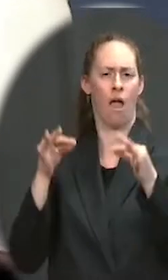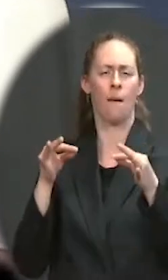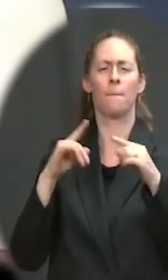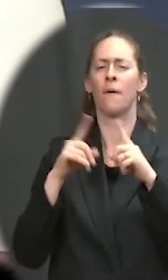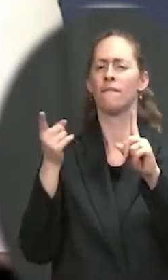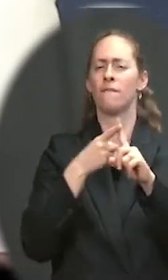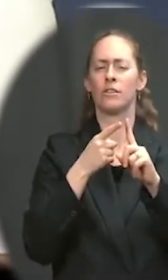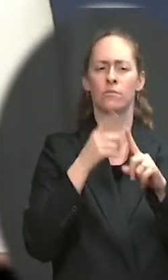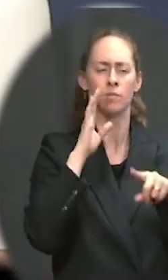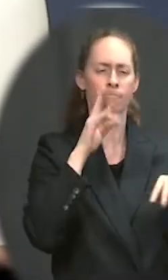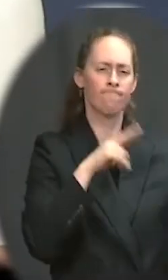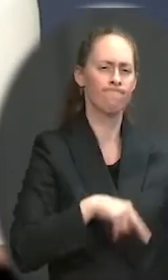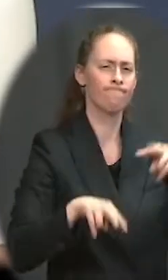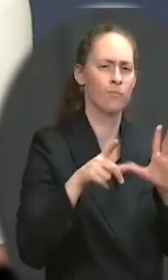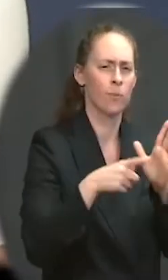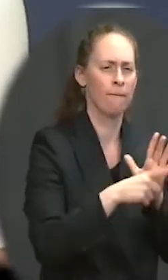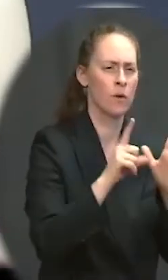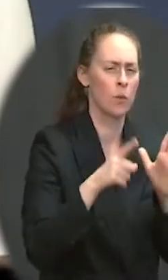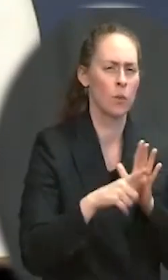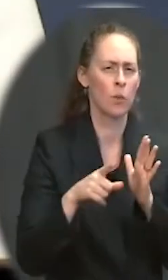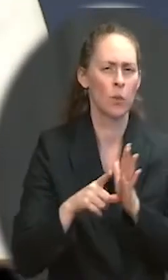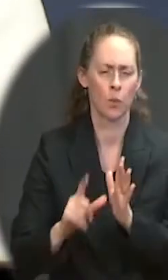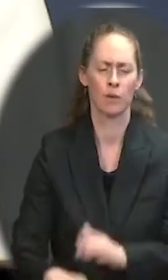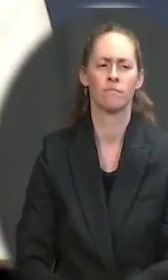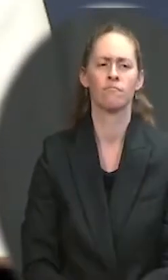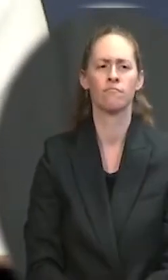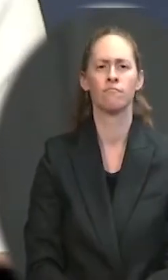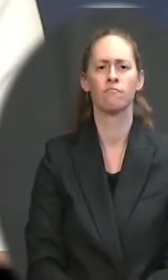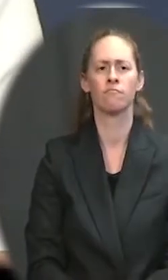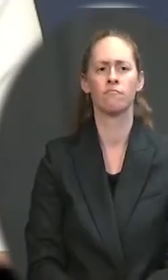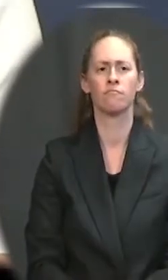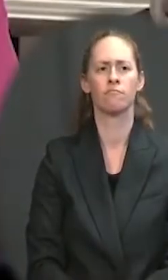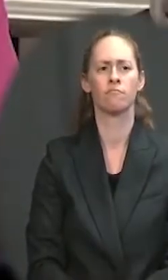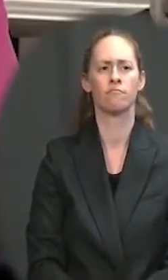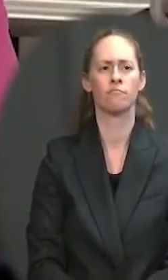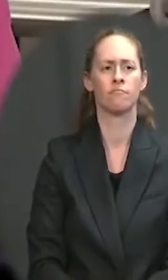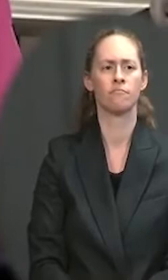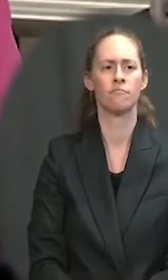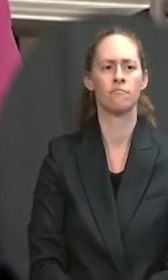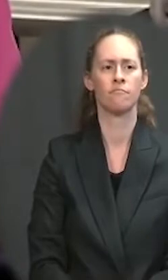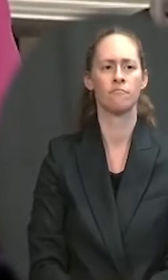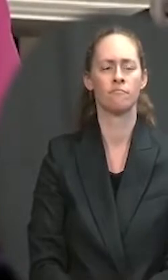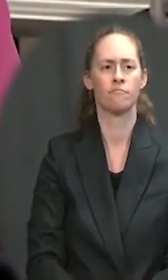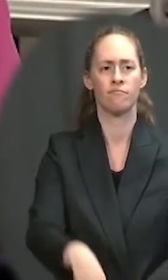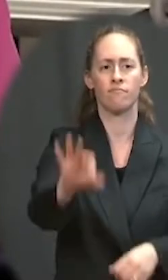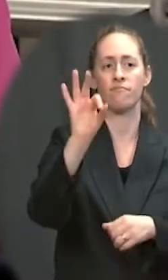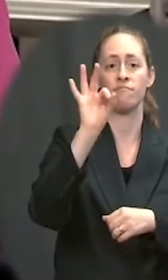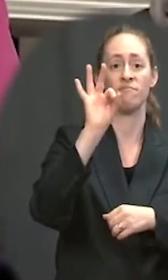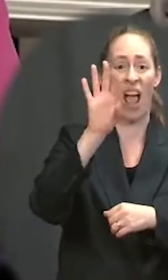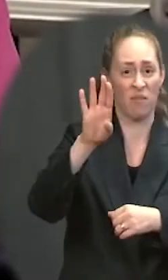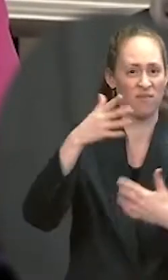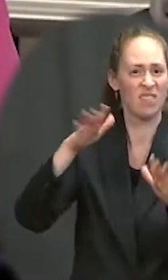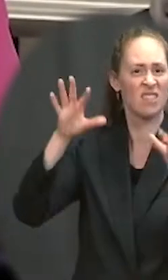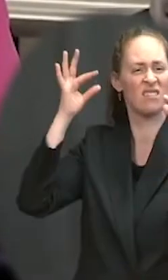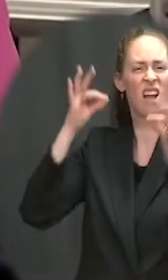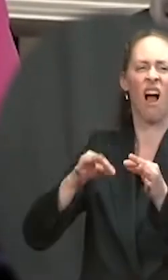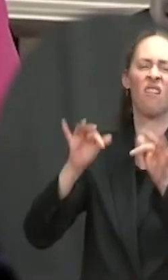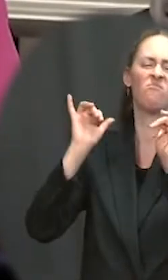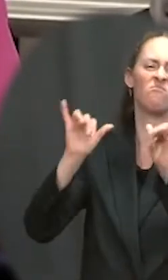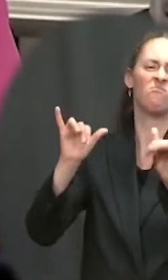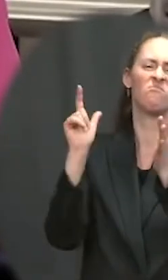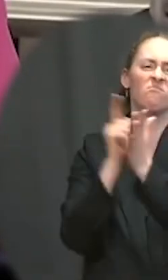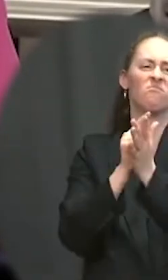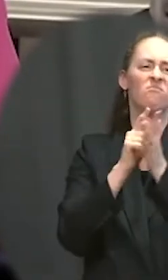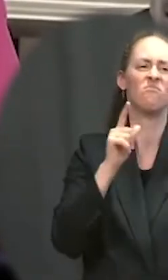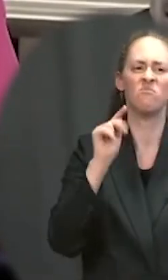Facebook has decided to keep former President Trump off of its platform for now. Senator Ted Cruz tweeted the following, for